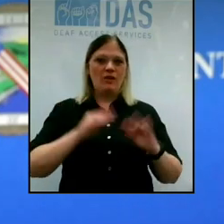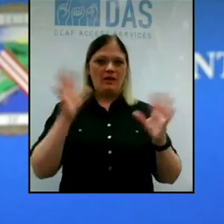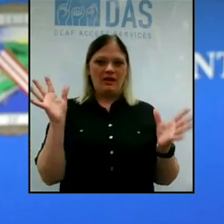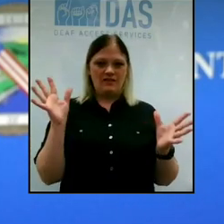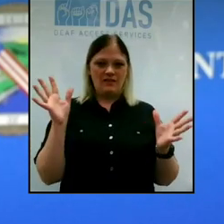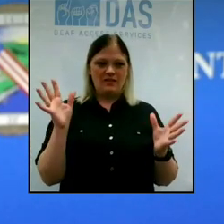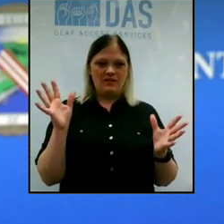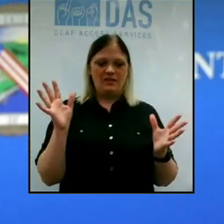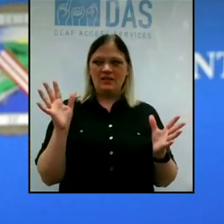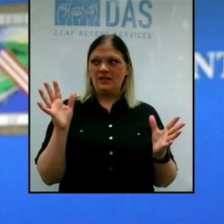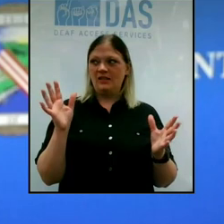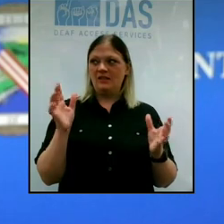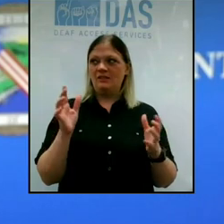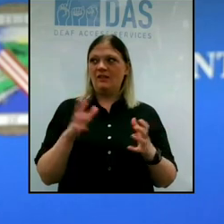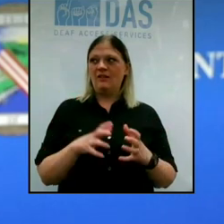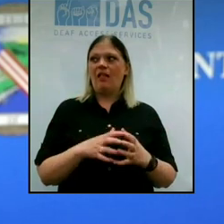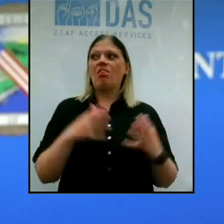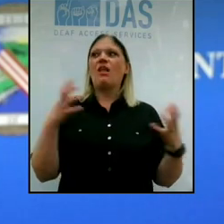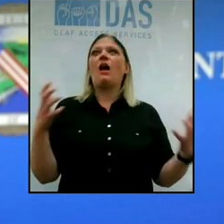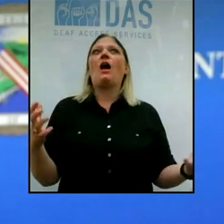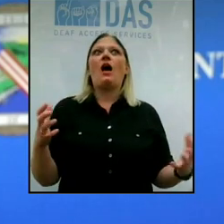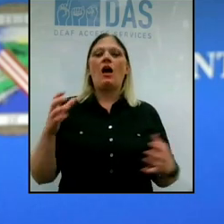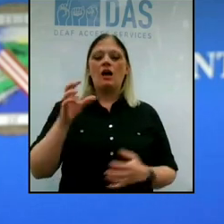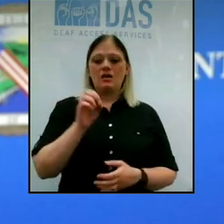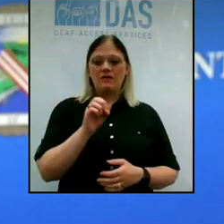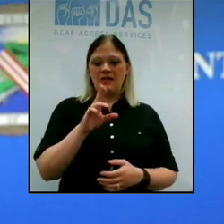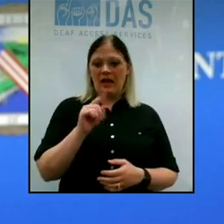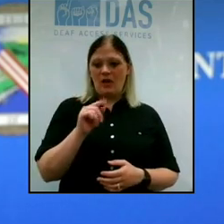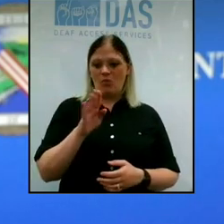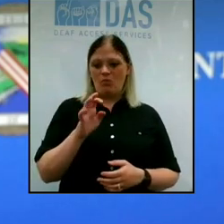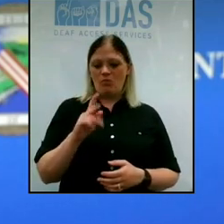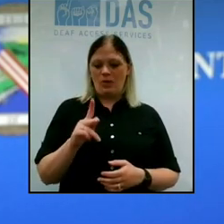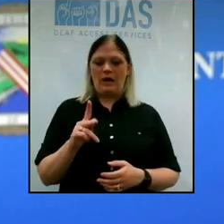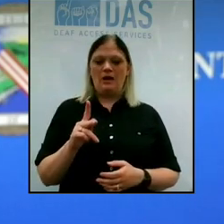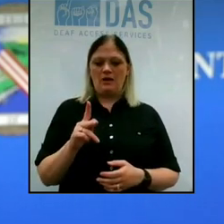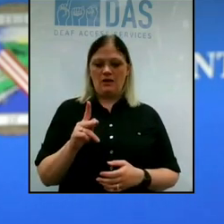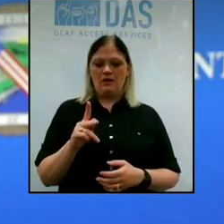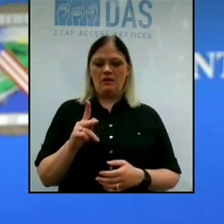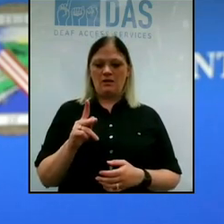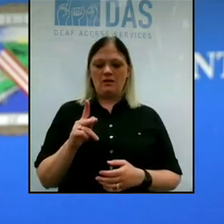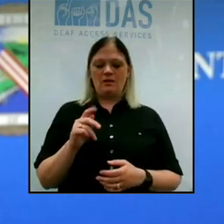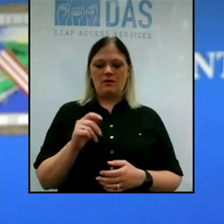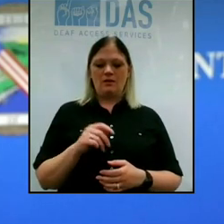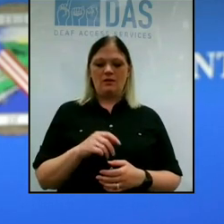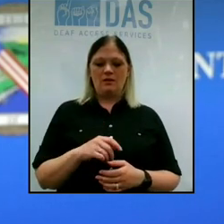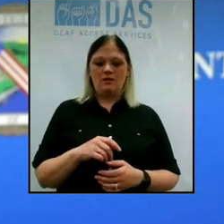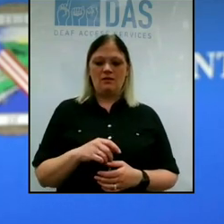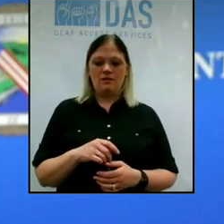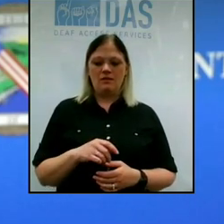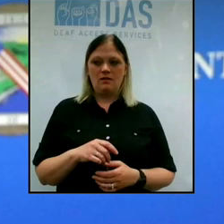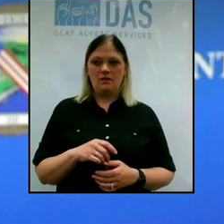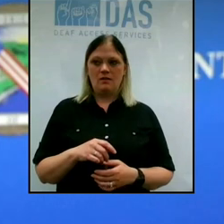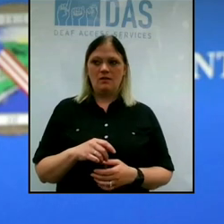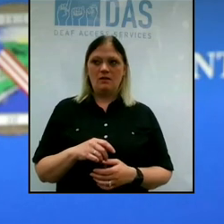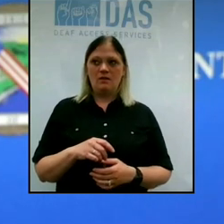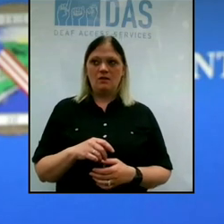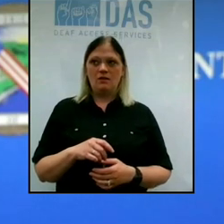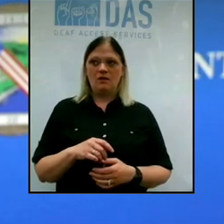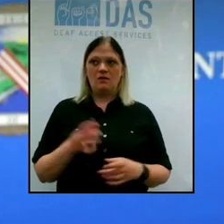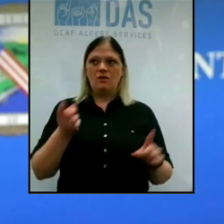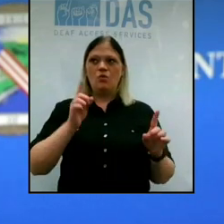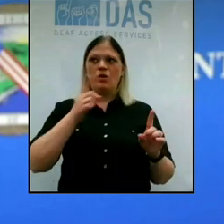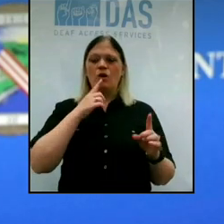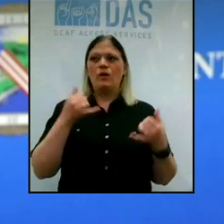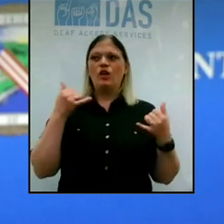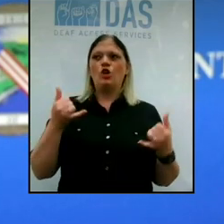that's been a lot of the outbreaks have been just catastrophic whenever one happens at nursing homes. But where we currently are